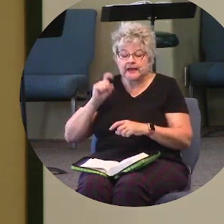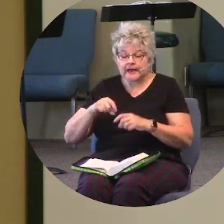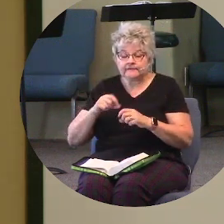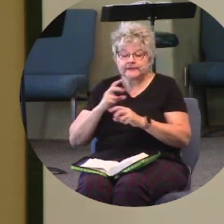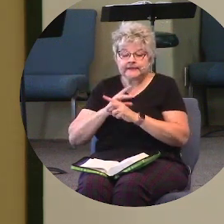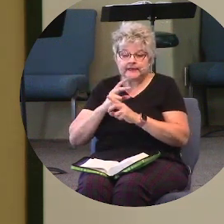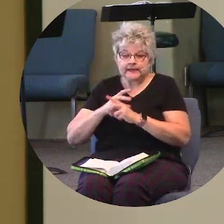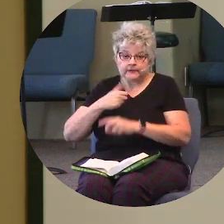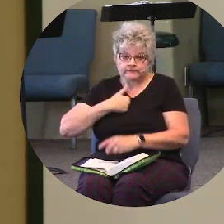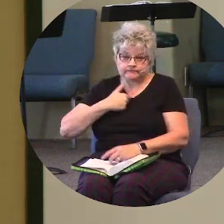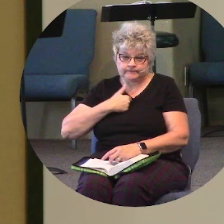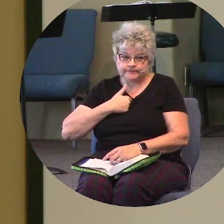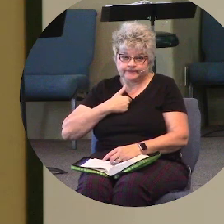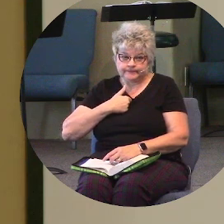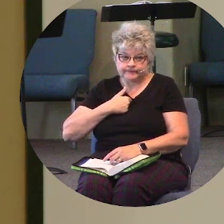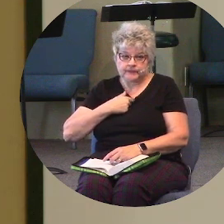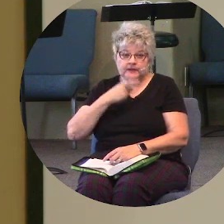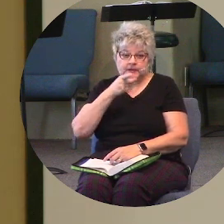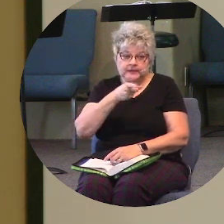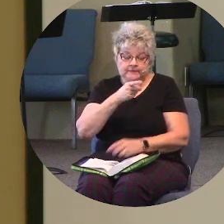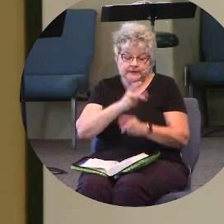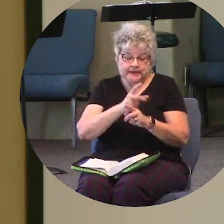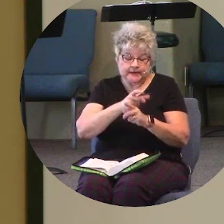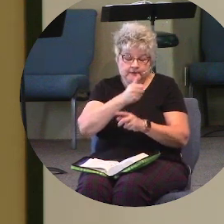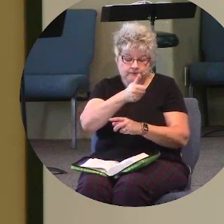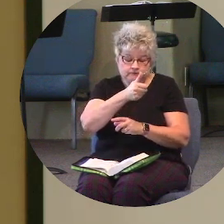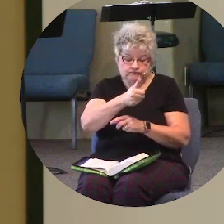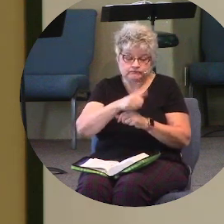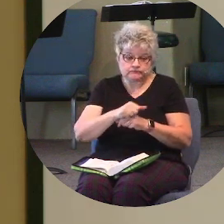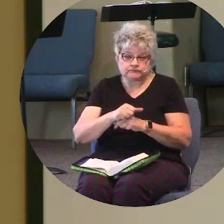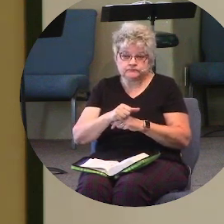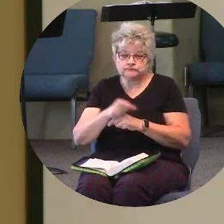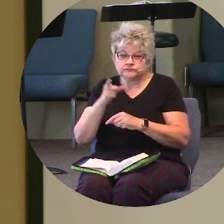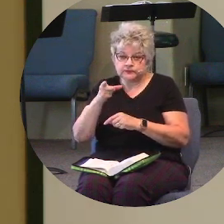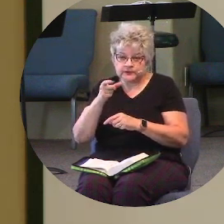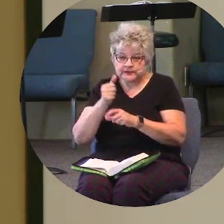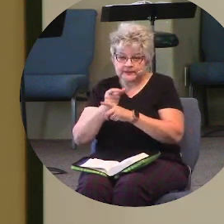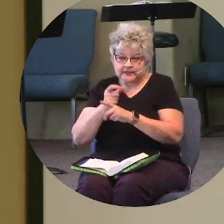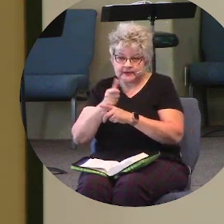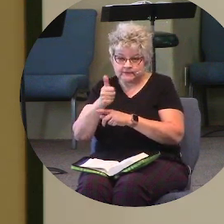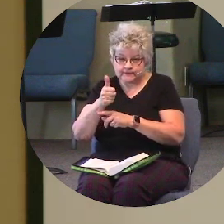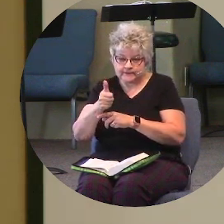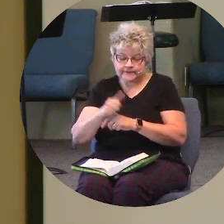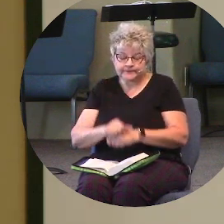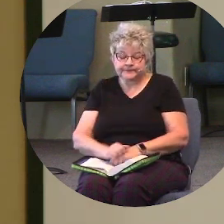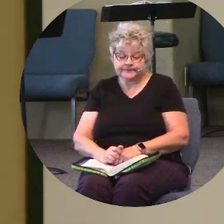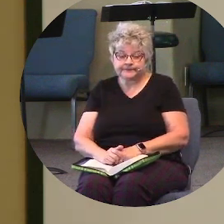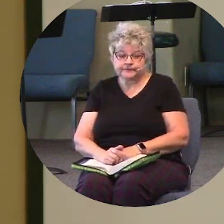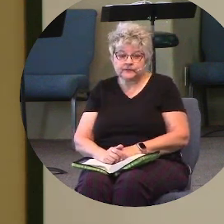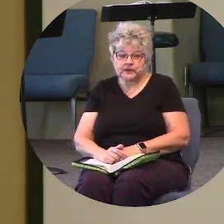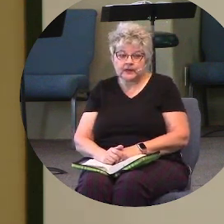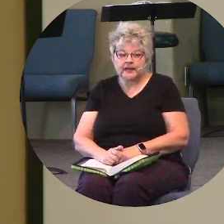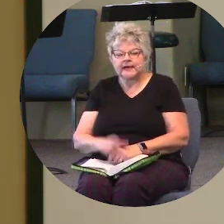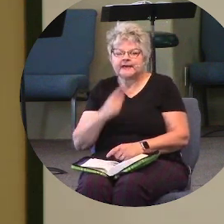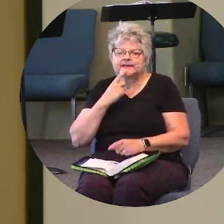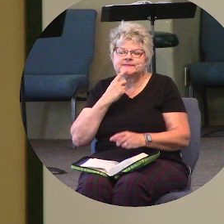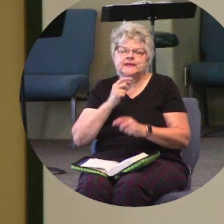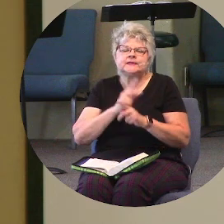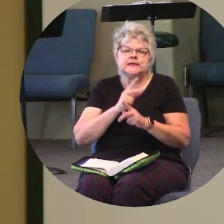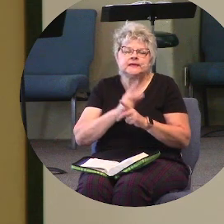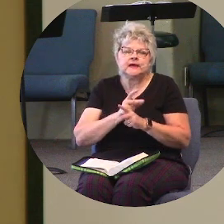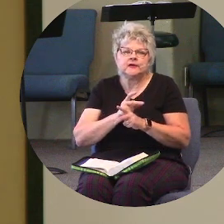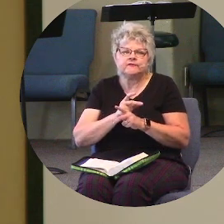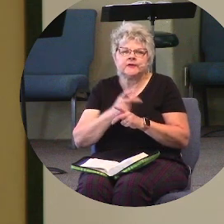of Ray. Young Ja has to take care of Young Ja. Sherry has to take care of Sherry. And I say take care of because